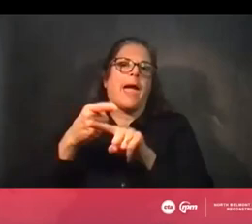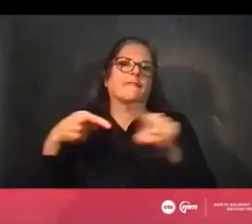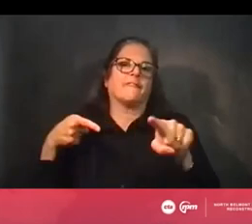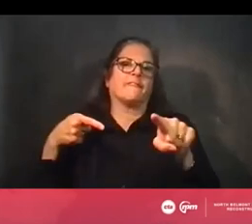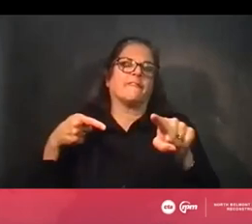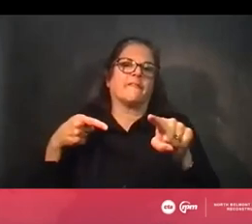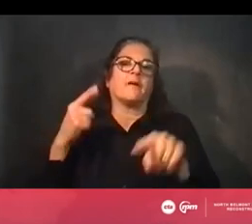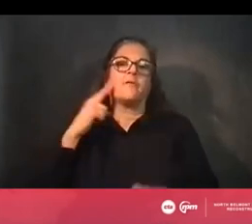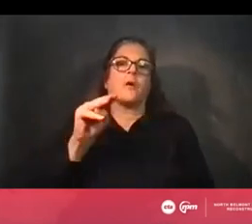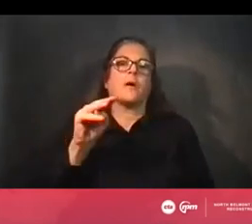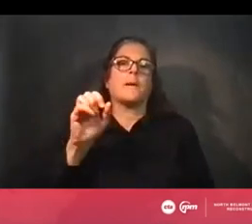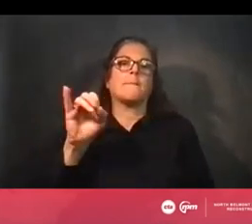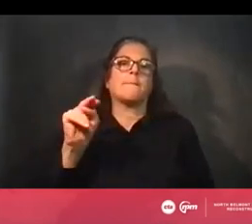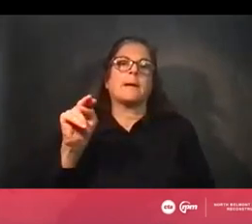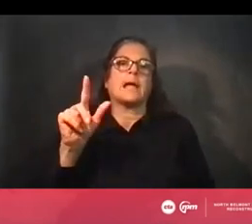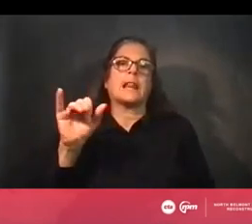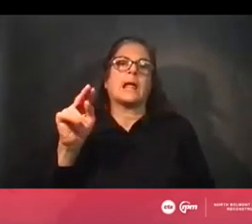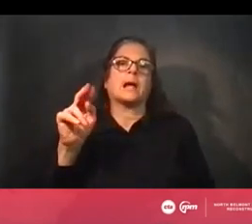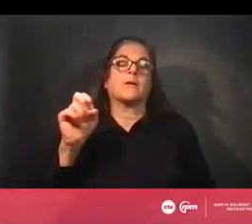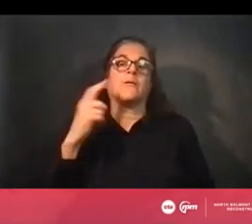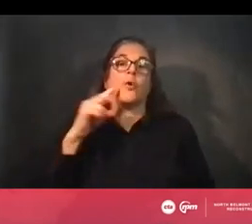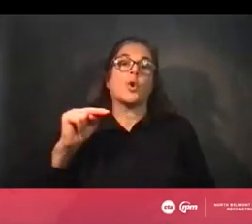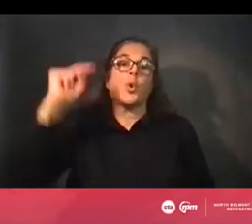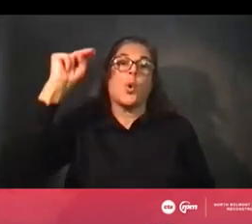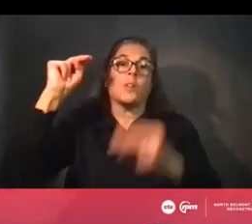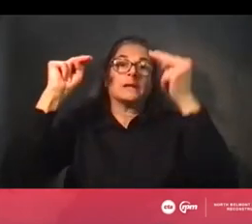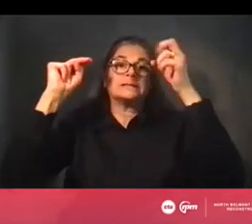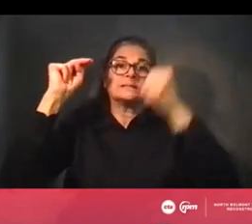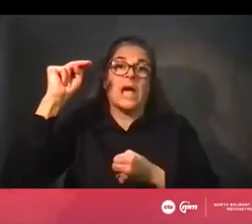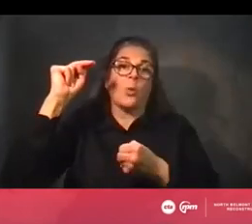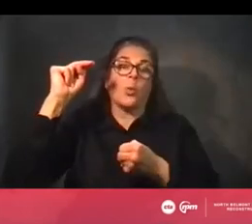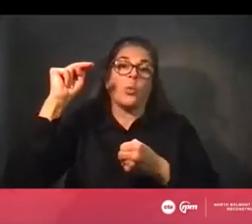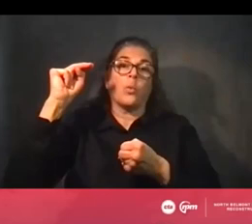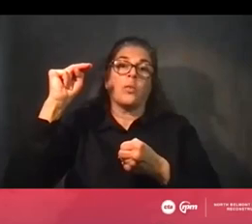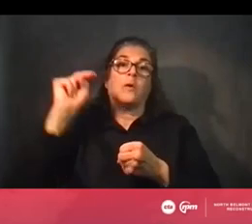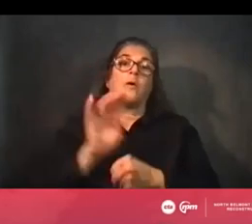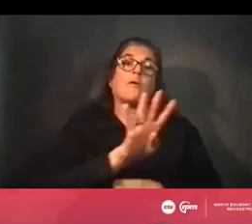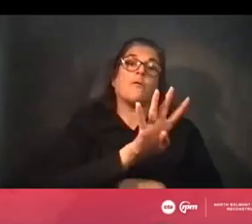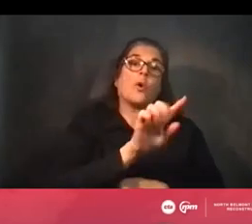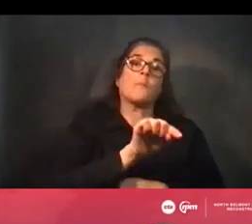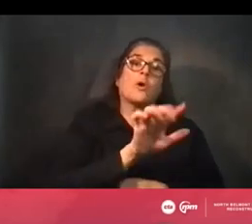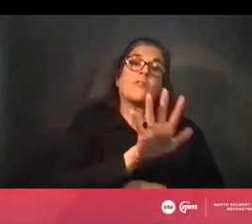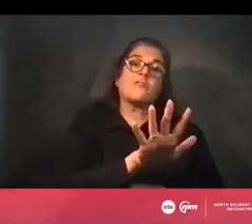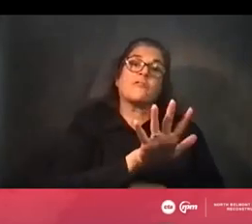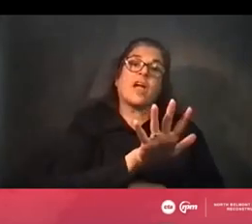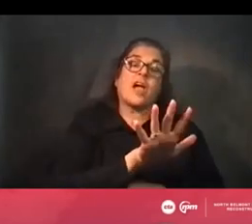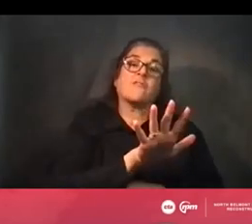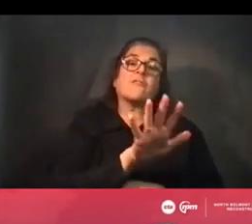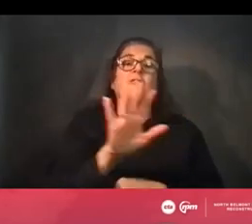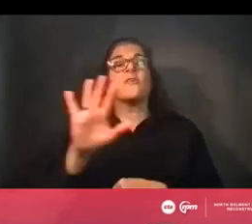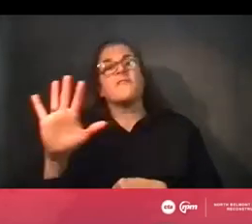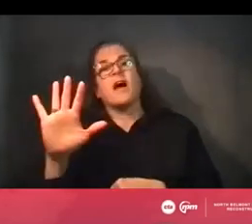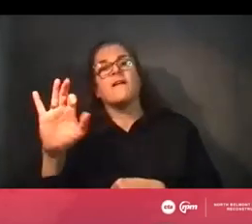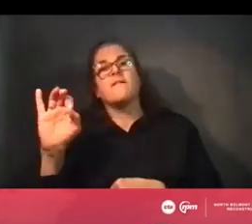for both sections for northbound and southbound are basically between four and five foot diameters. I can't,